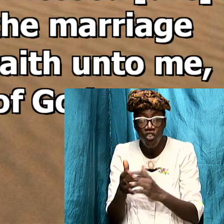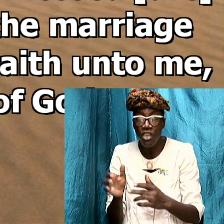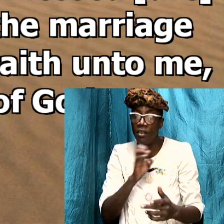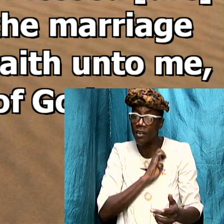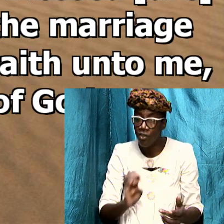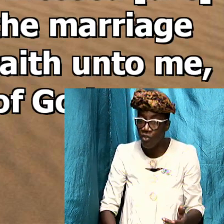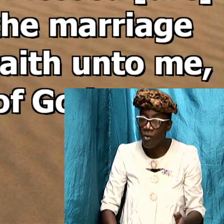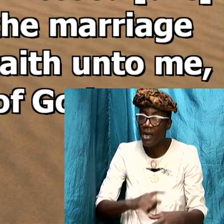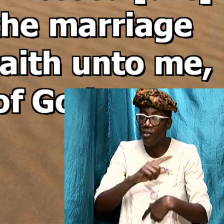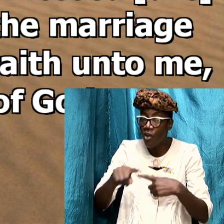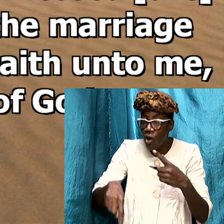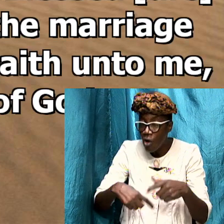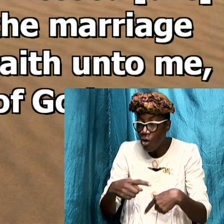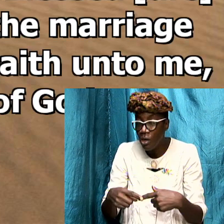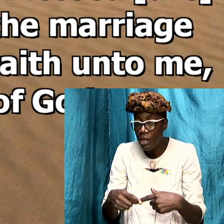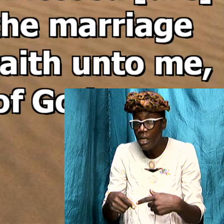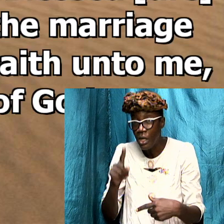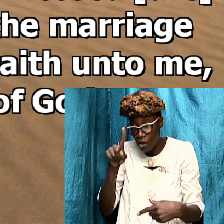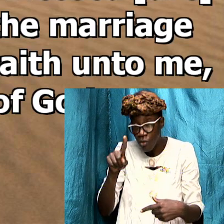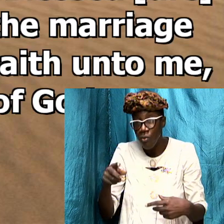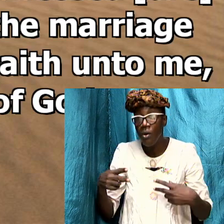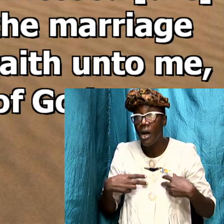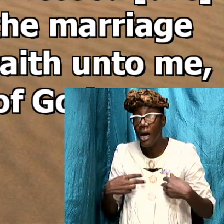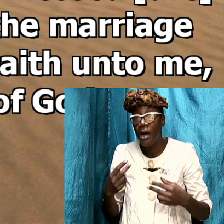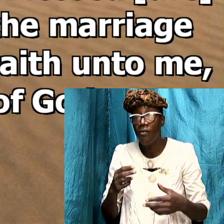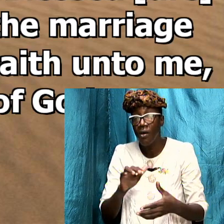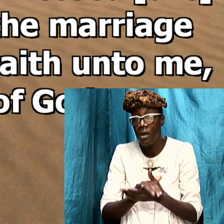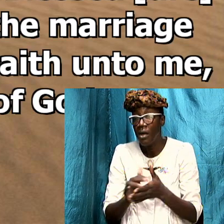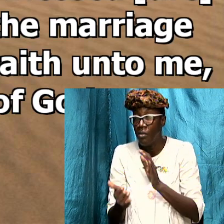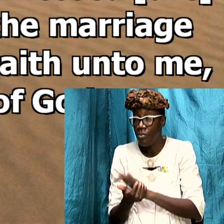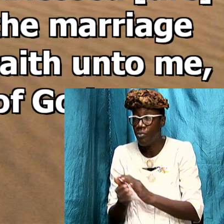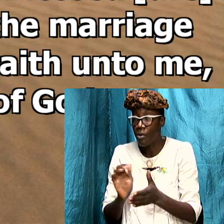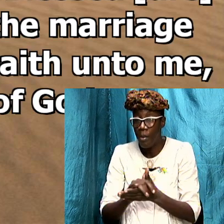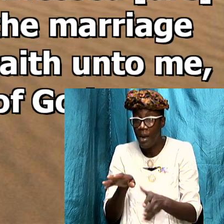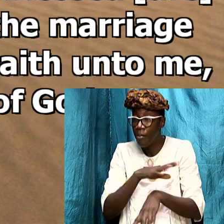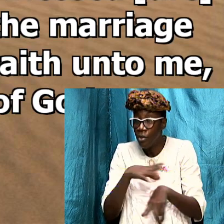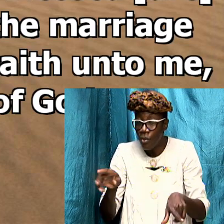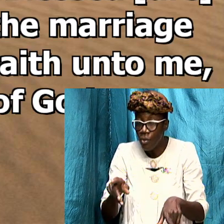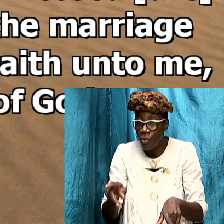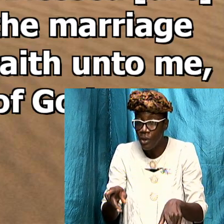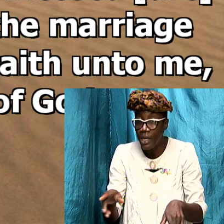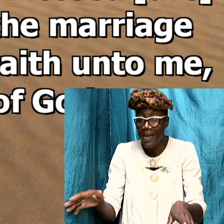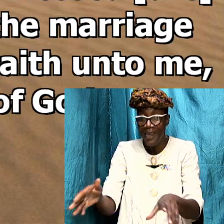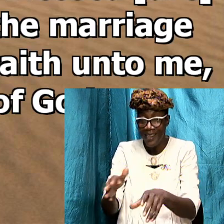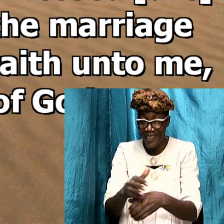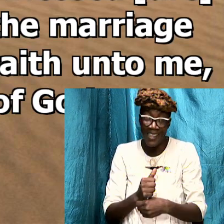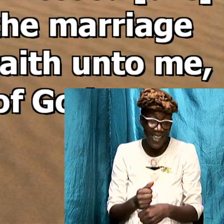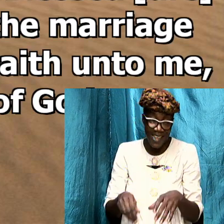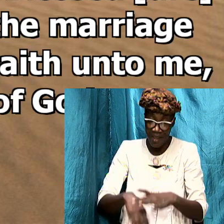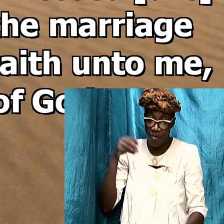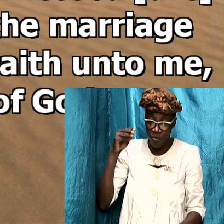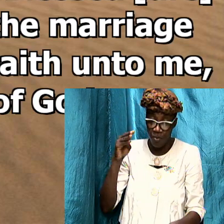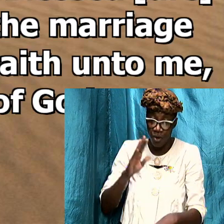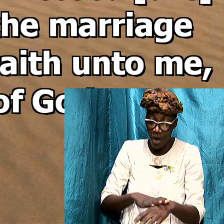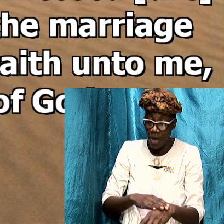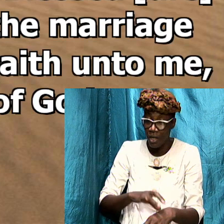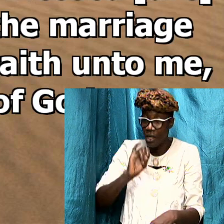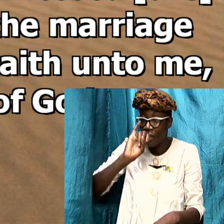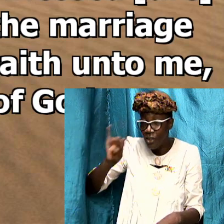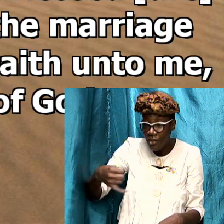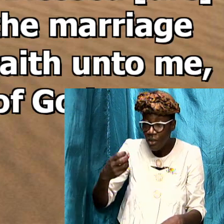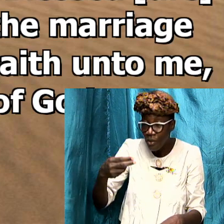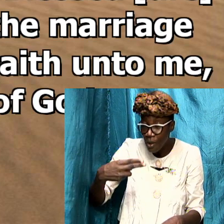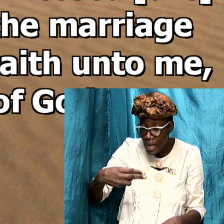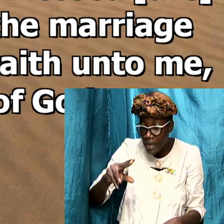is a scribe if you have a problem with revelation don't take it out on John go to the author and the